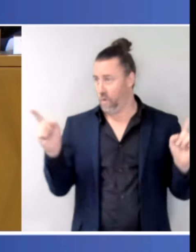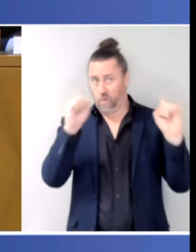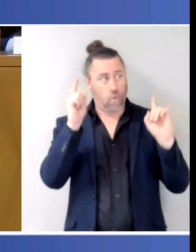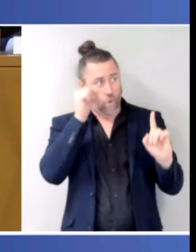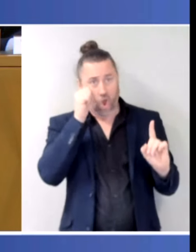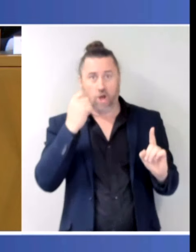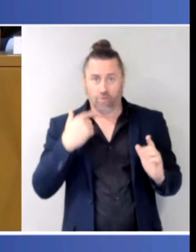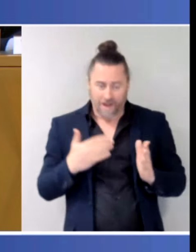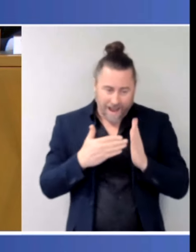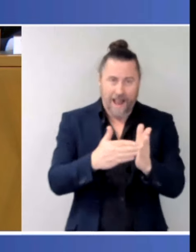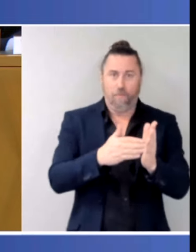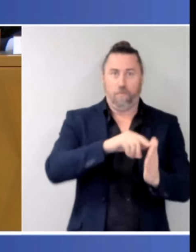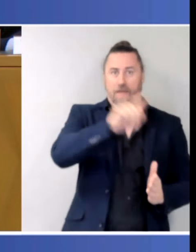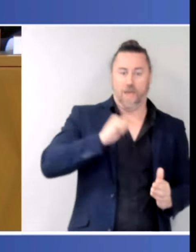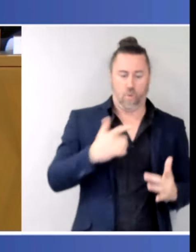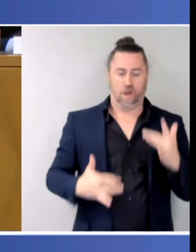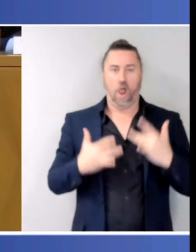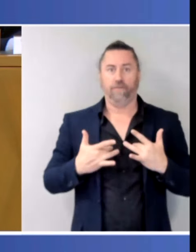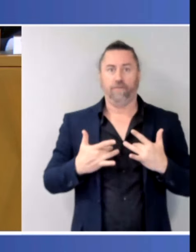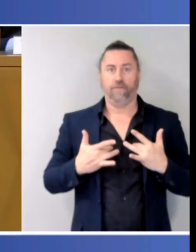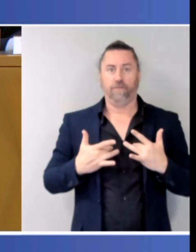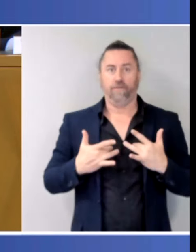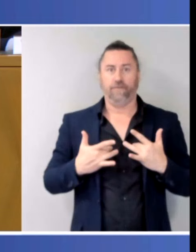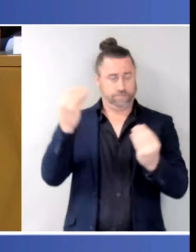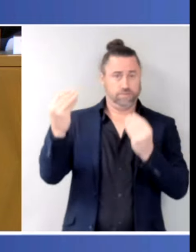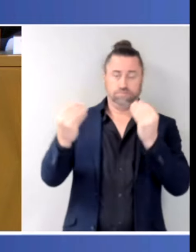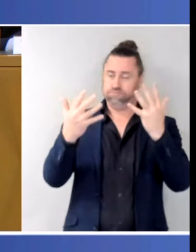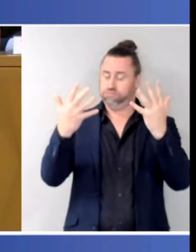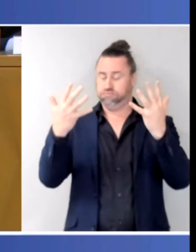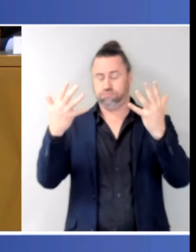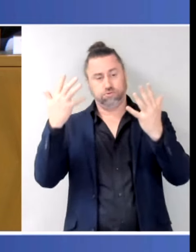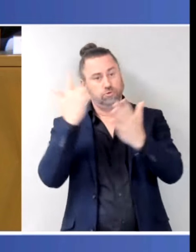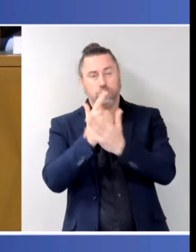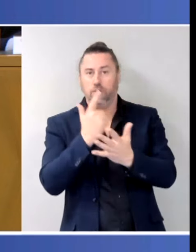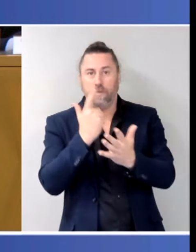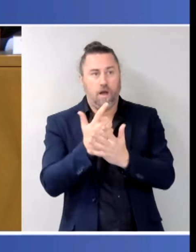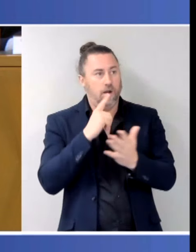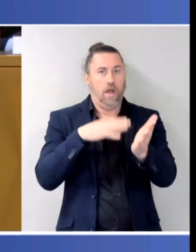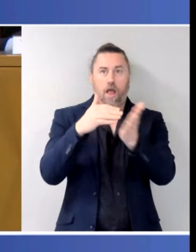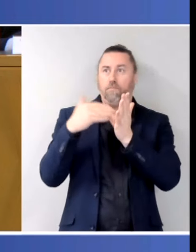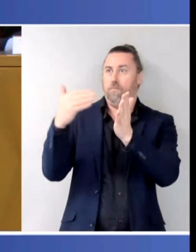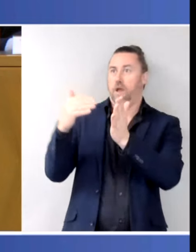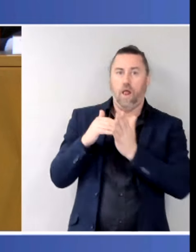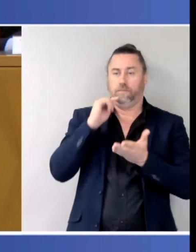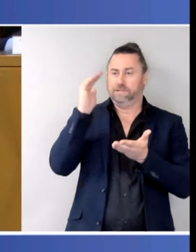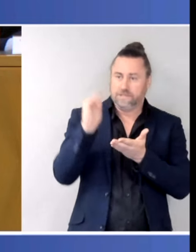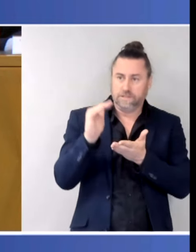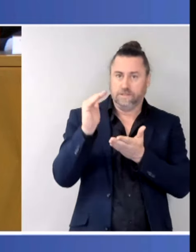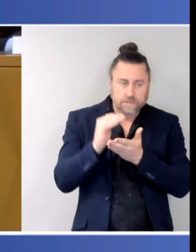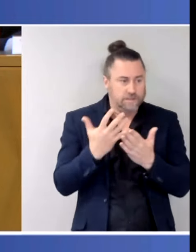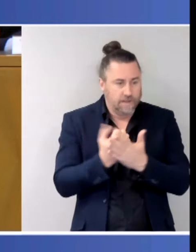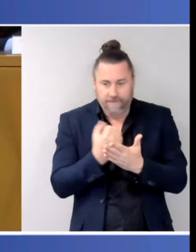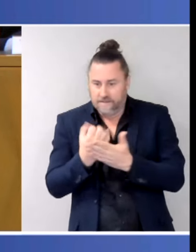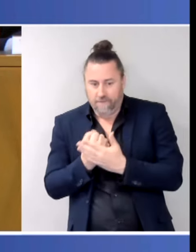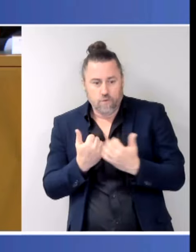to understand that people who are under cost of living pressure need support. That's what we have been doing, but doing it in a